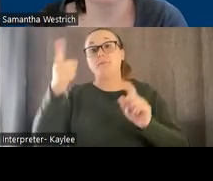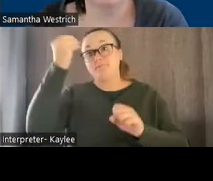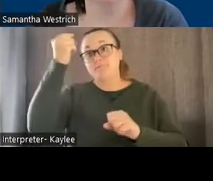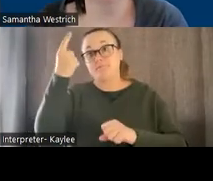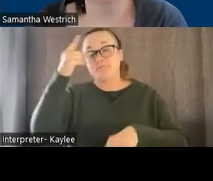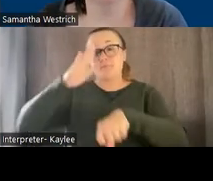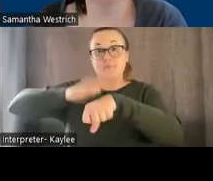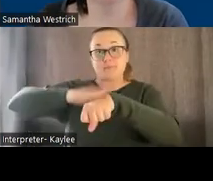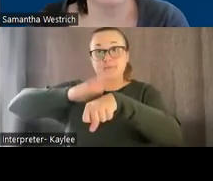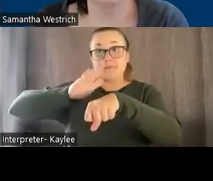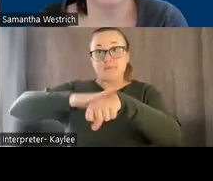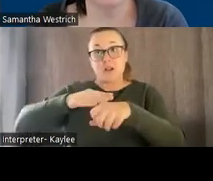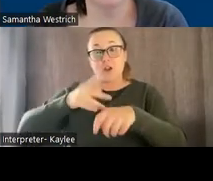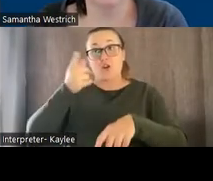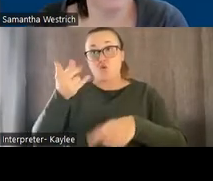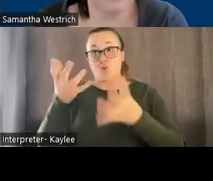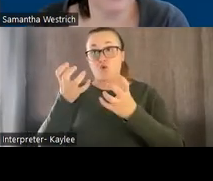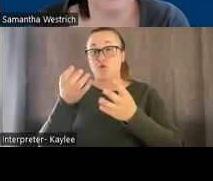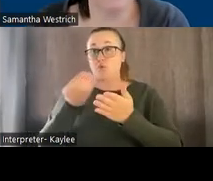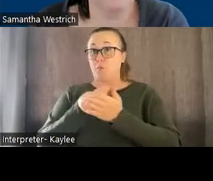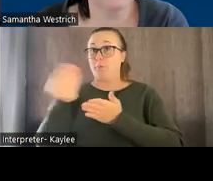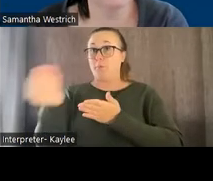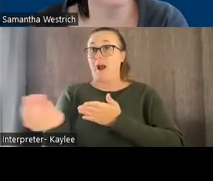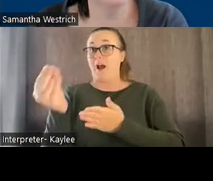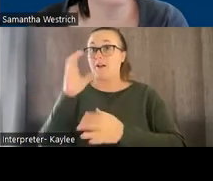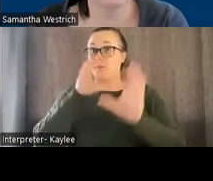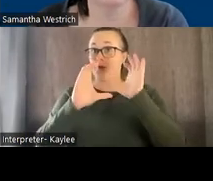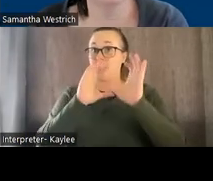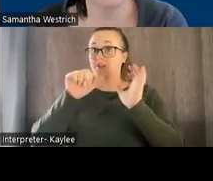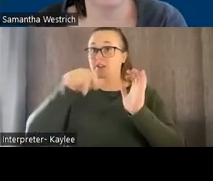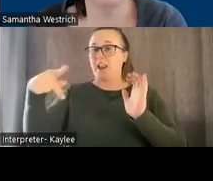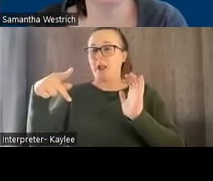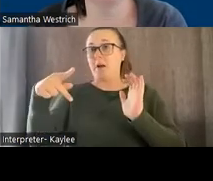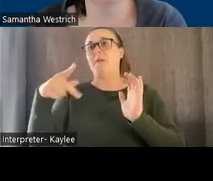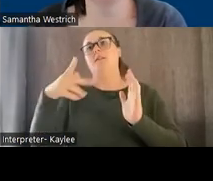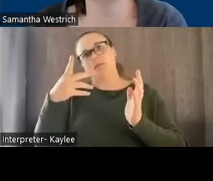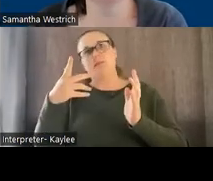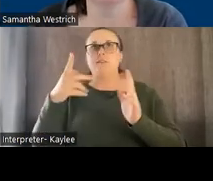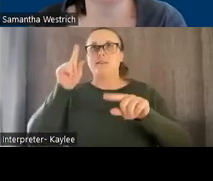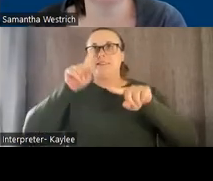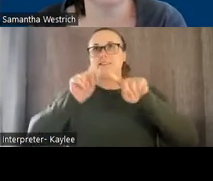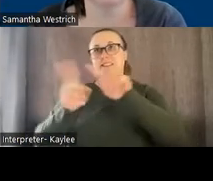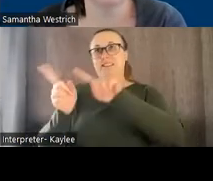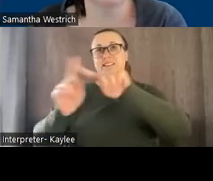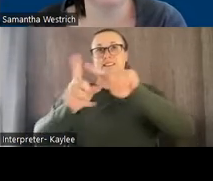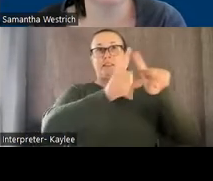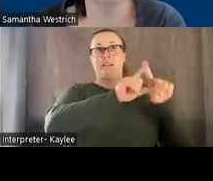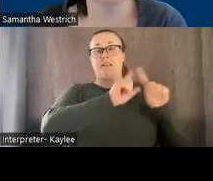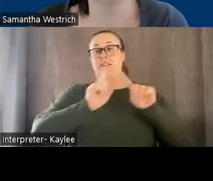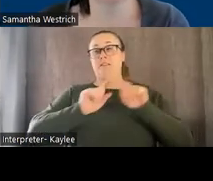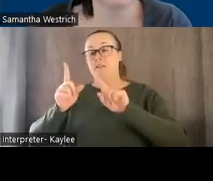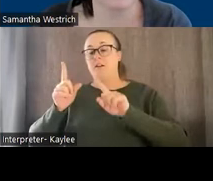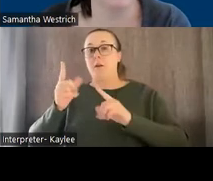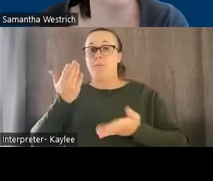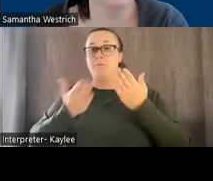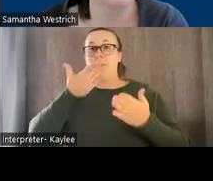good to reach out to a speech language pathologist just to kind of chat about the different features because there are a lot of